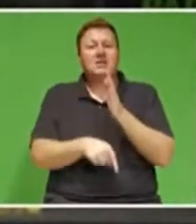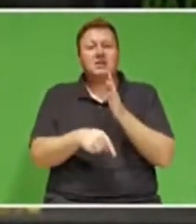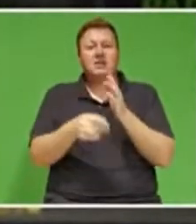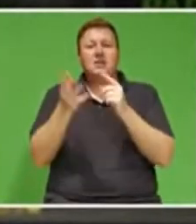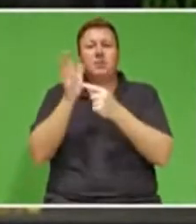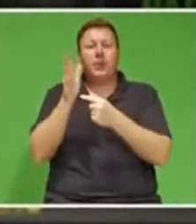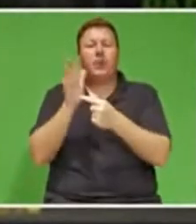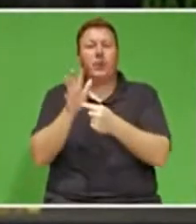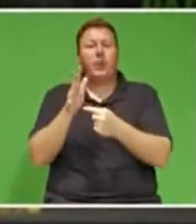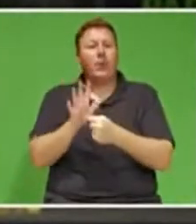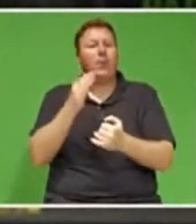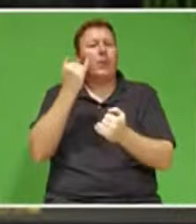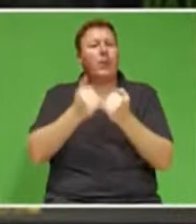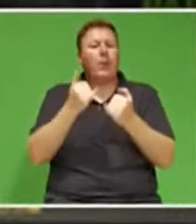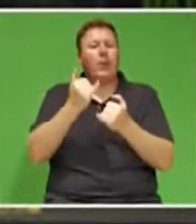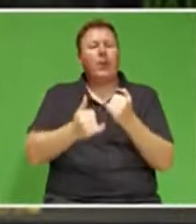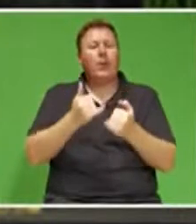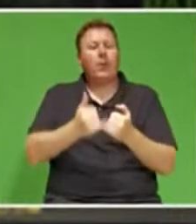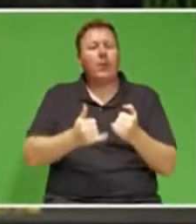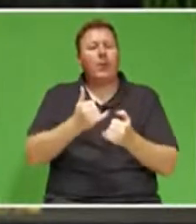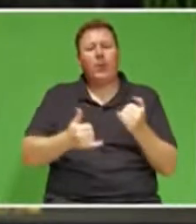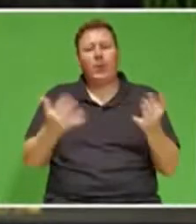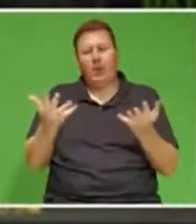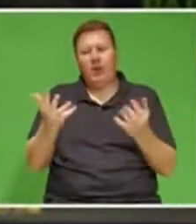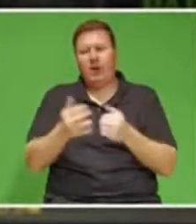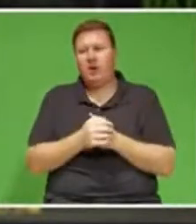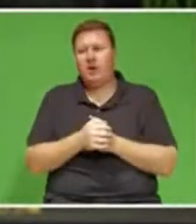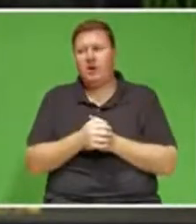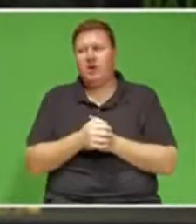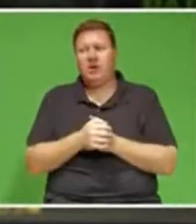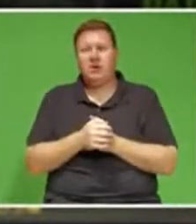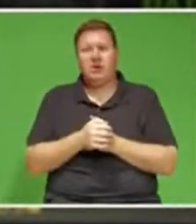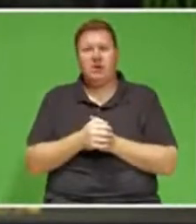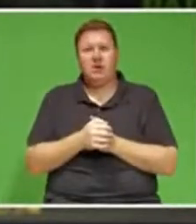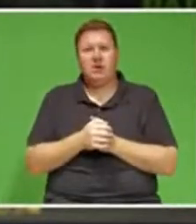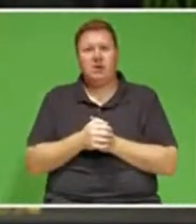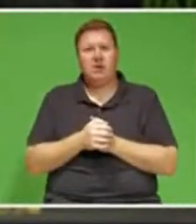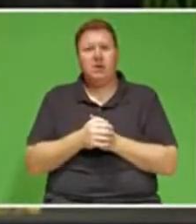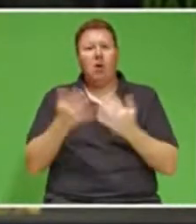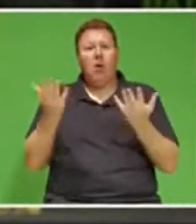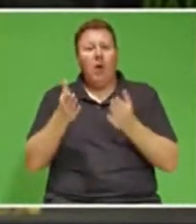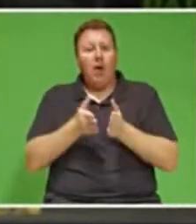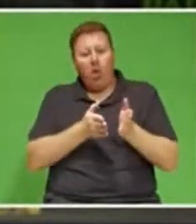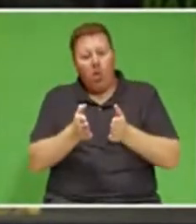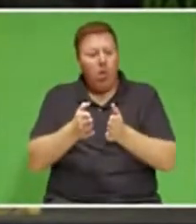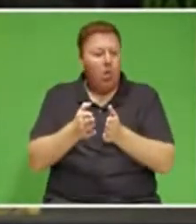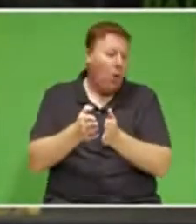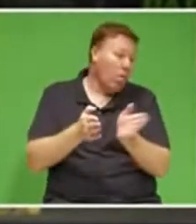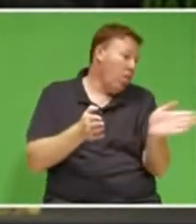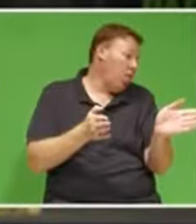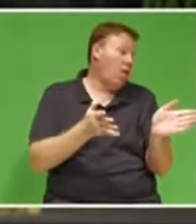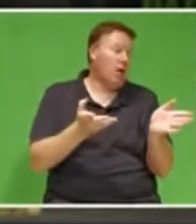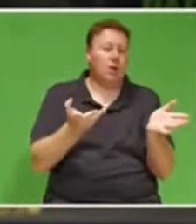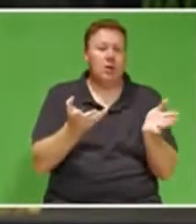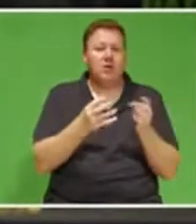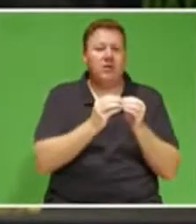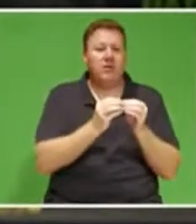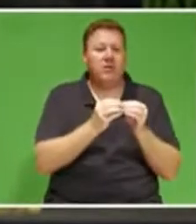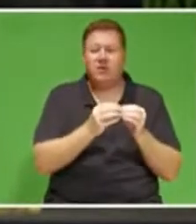has gone wrong, on where we have strayed from the path we set out in the first place.